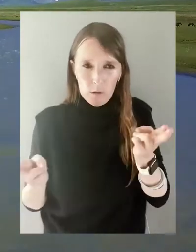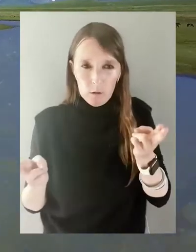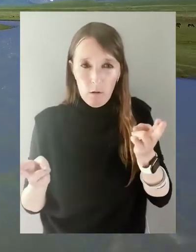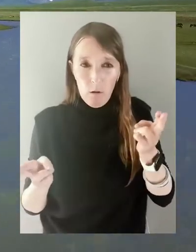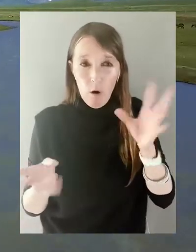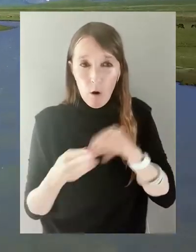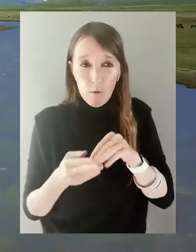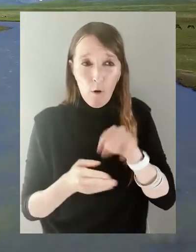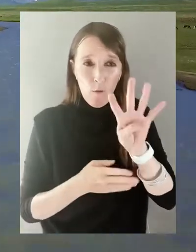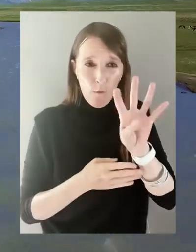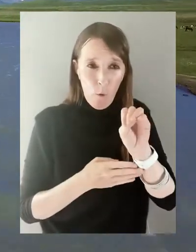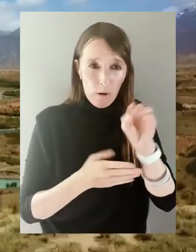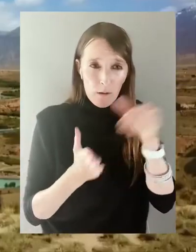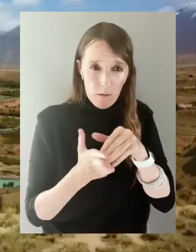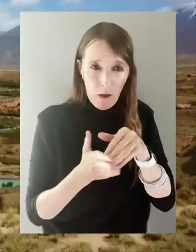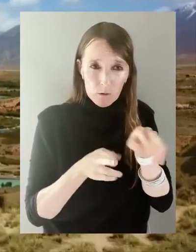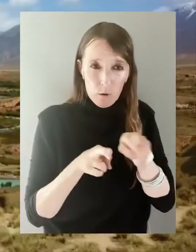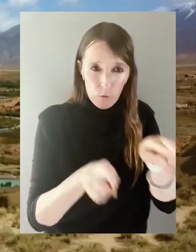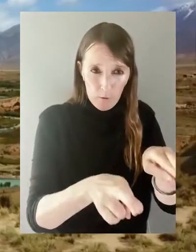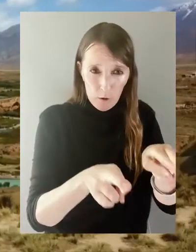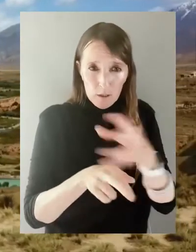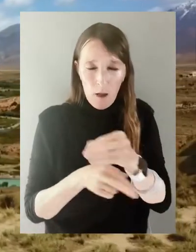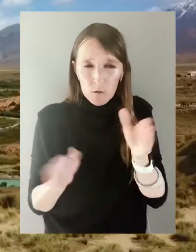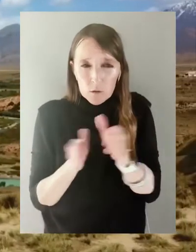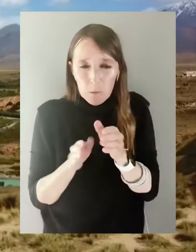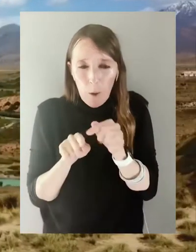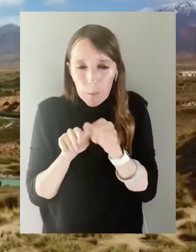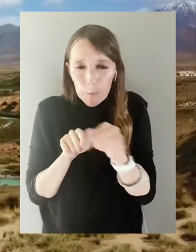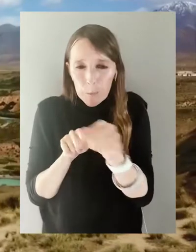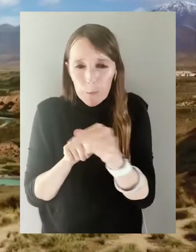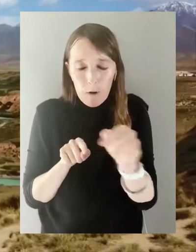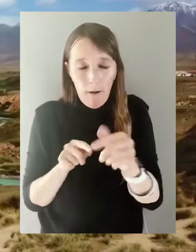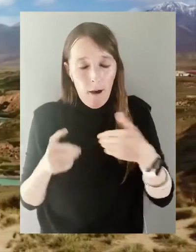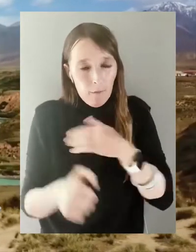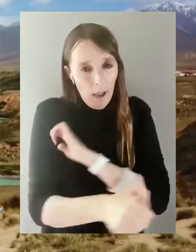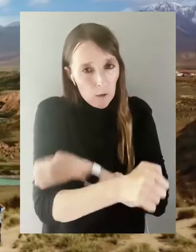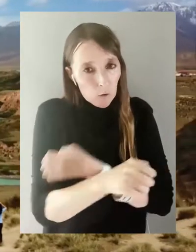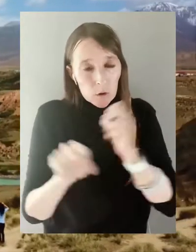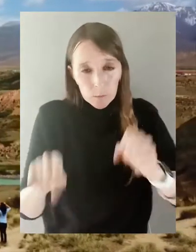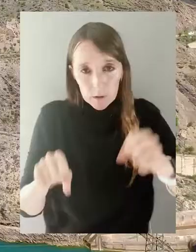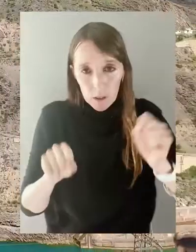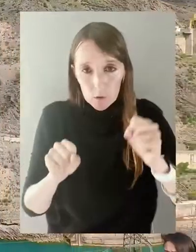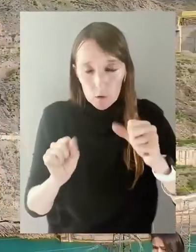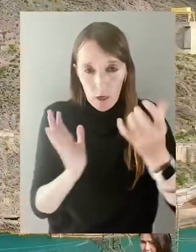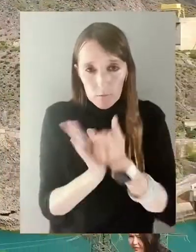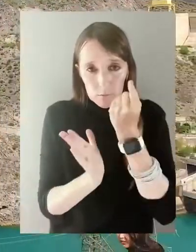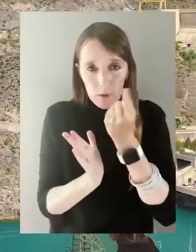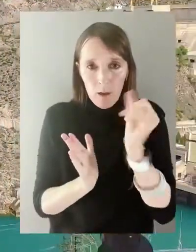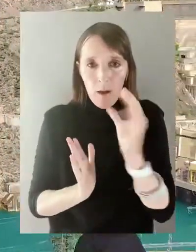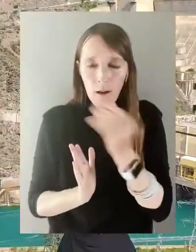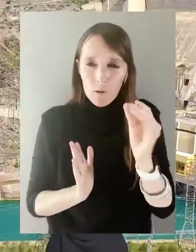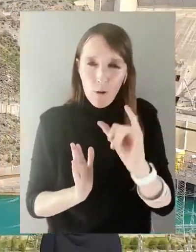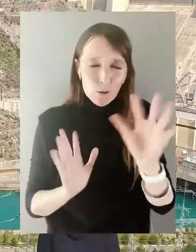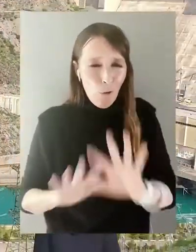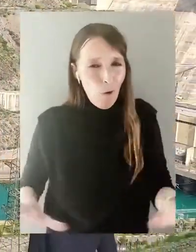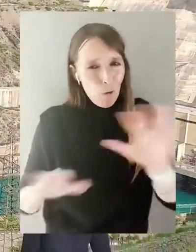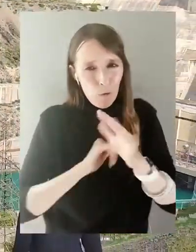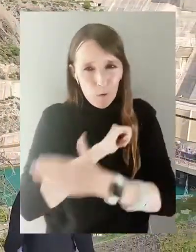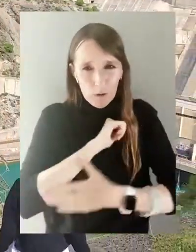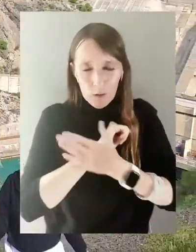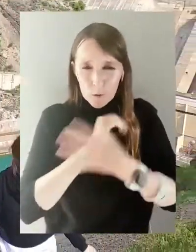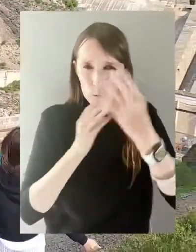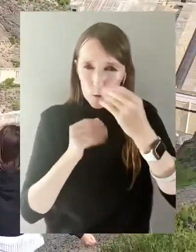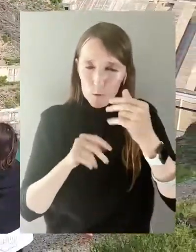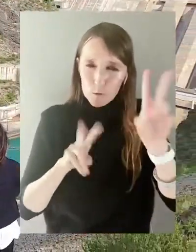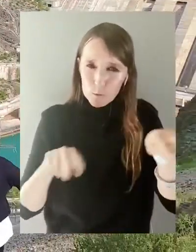and water resources. There are almost 40,000 rivers and small streams that provide a big energy potential